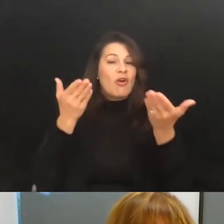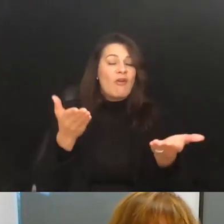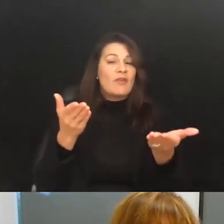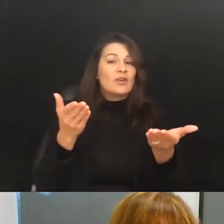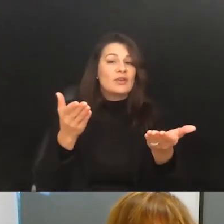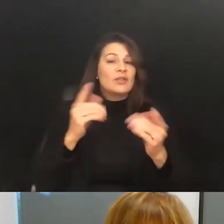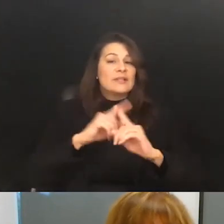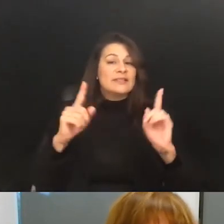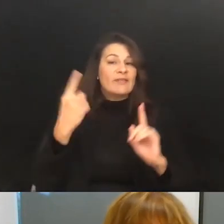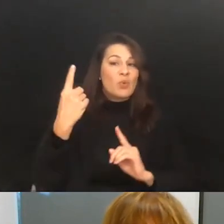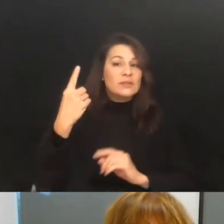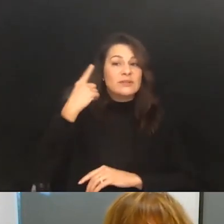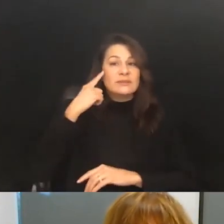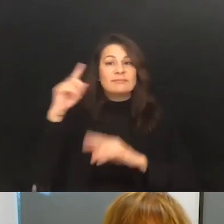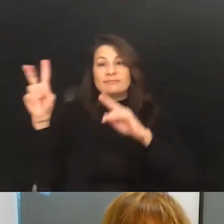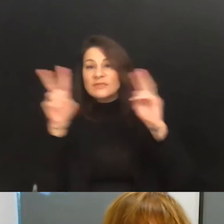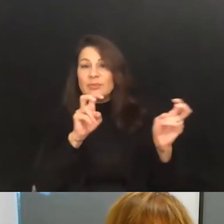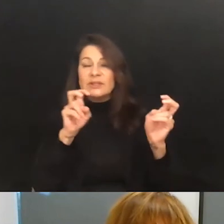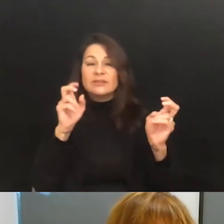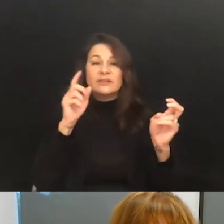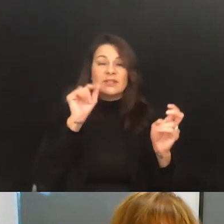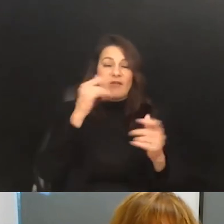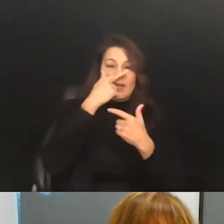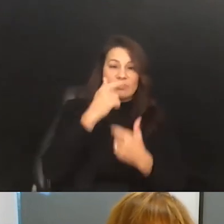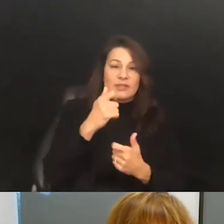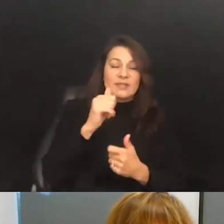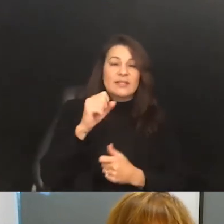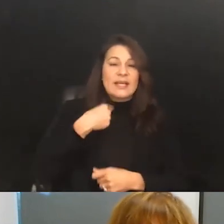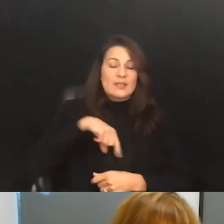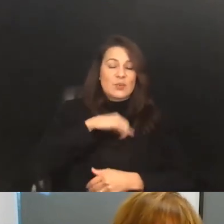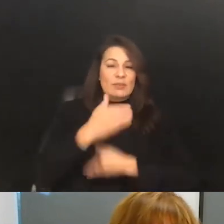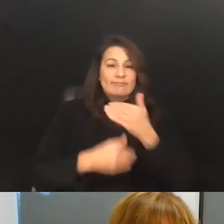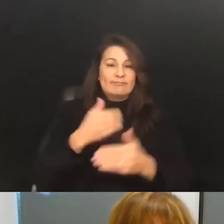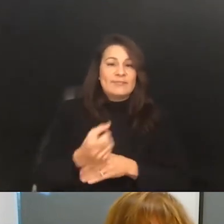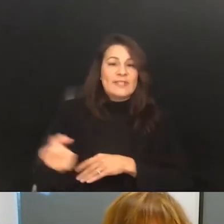different ones on topics of interest as we go forward next year.